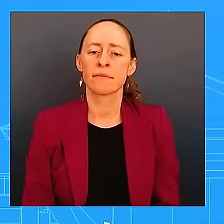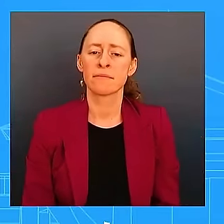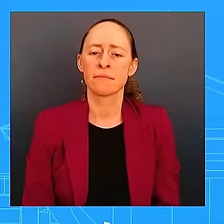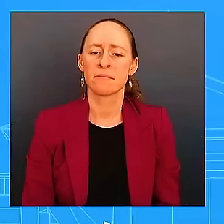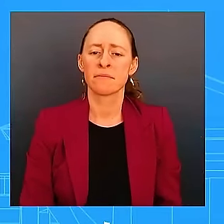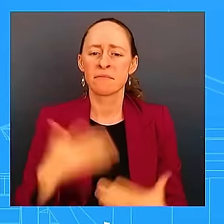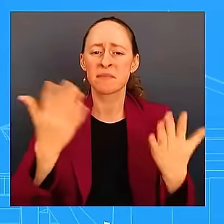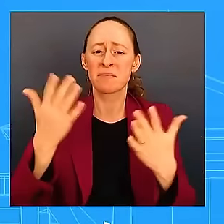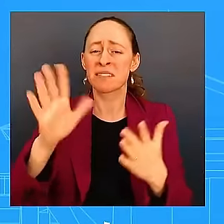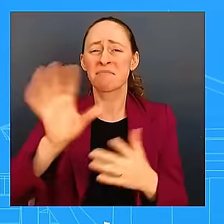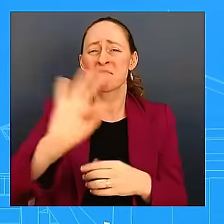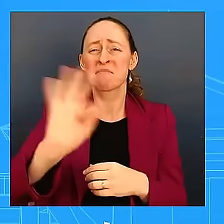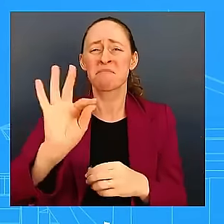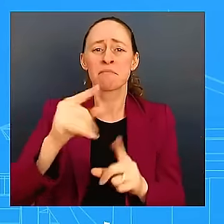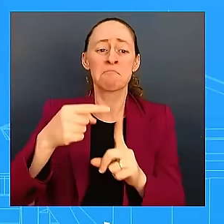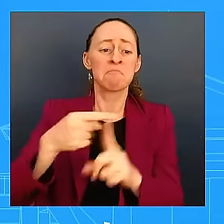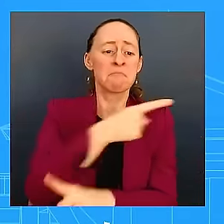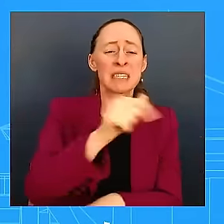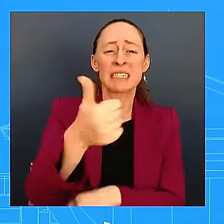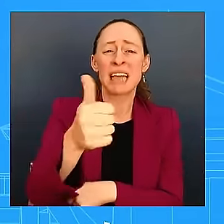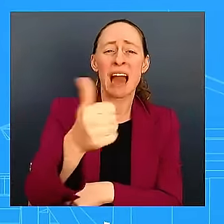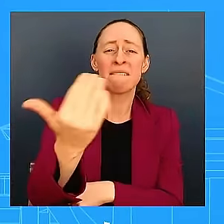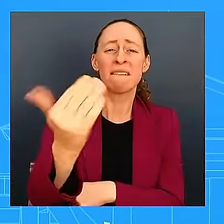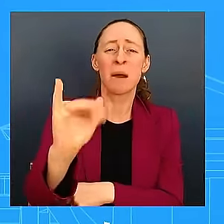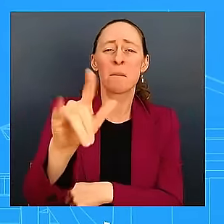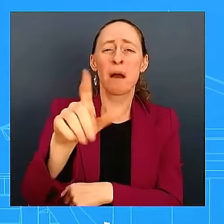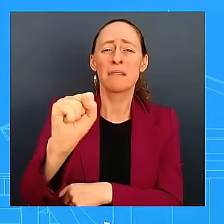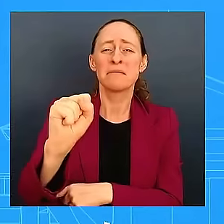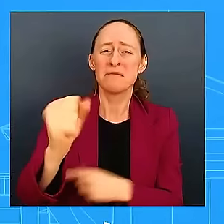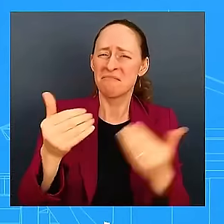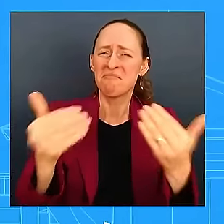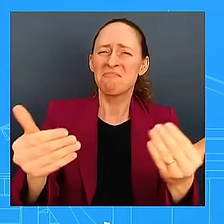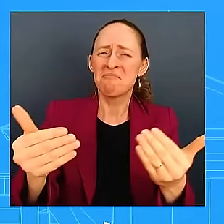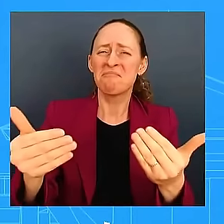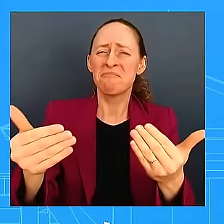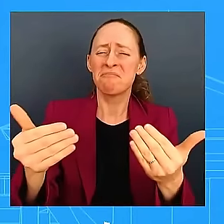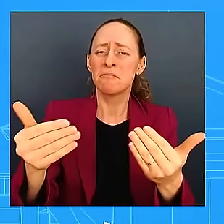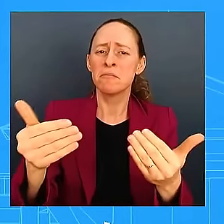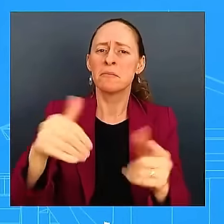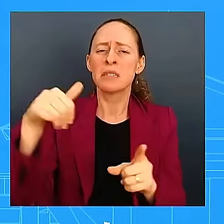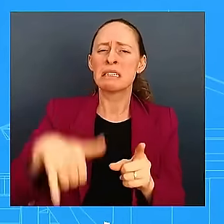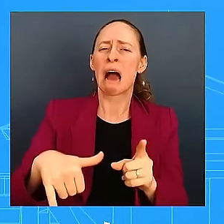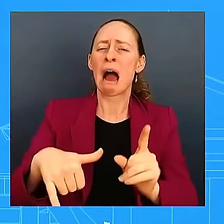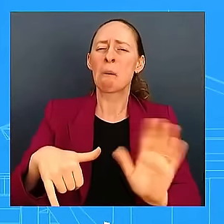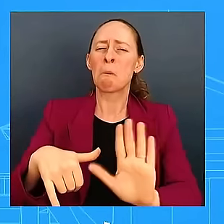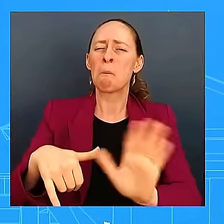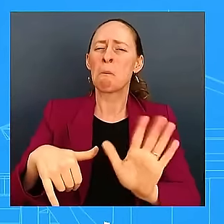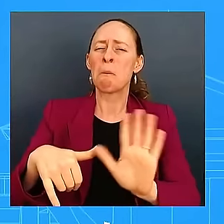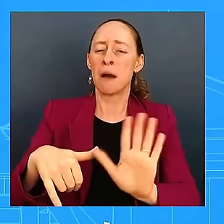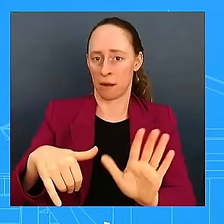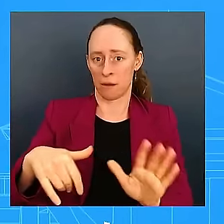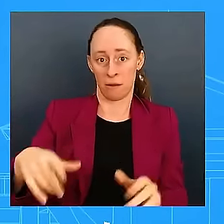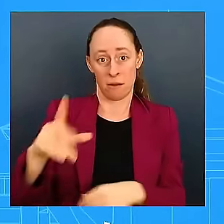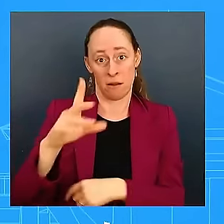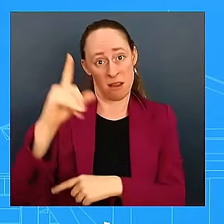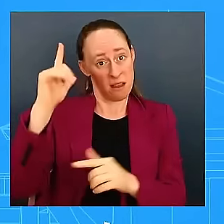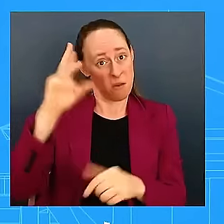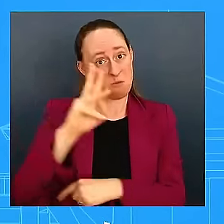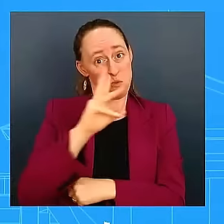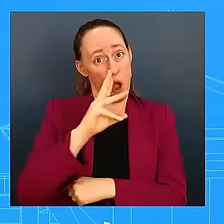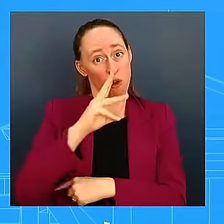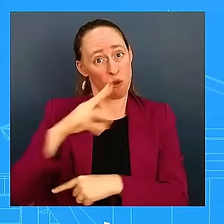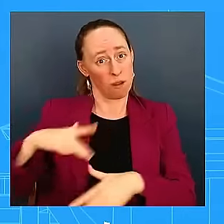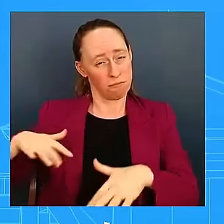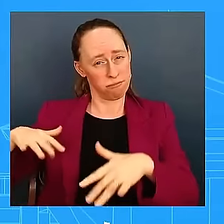away from the threat of the storm surge itself. Because water is the number one reason that we see people lose their lives in these storms.